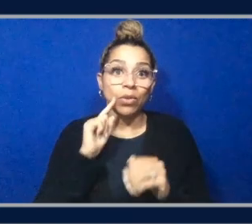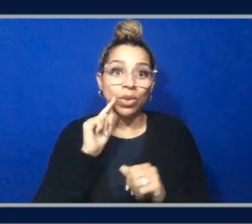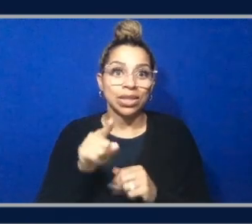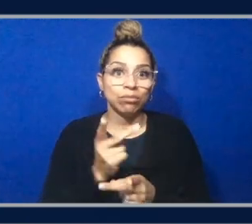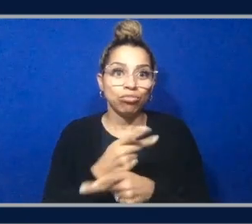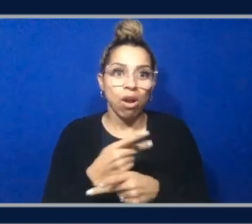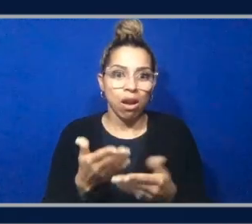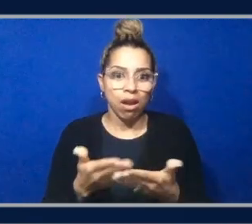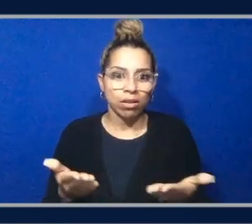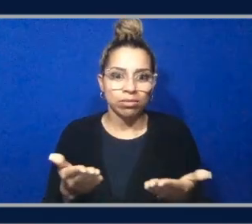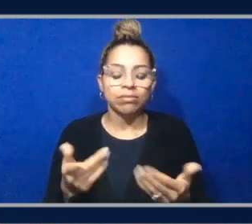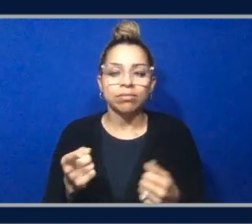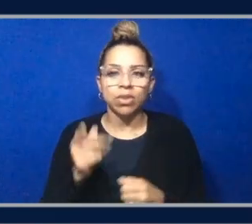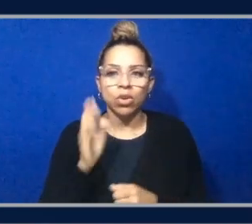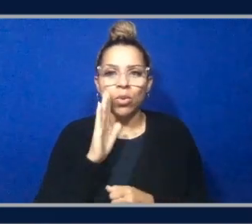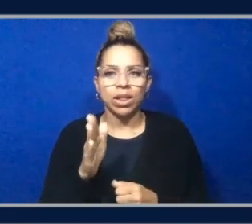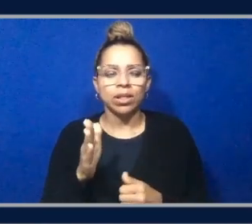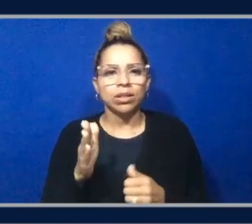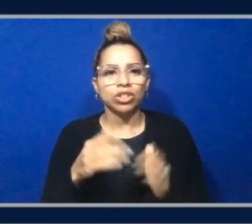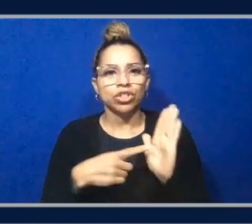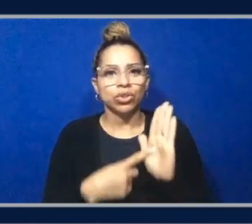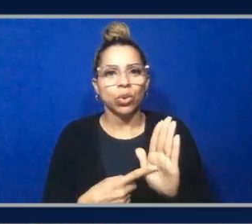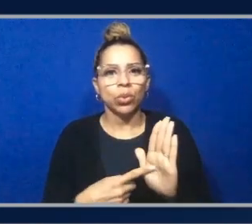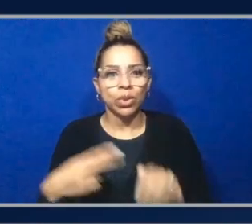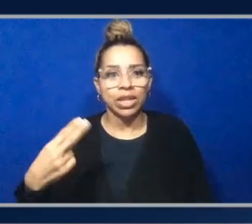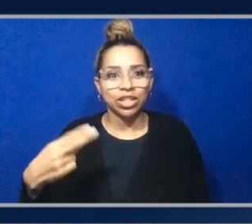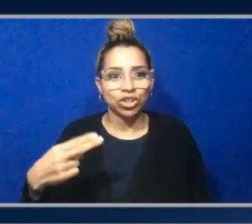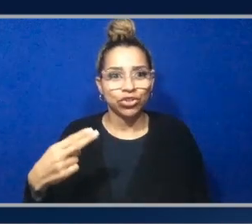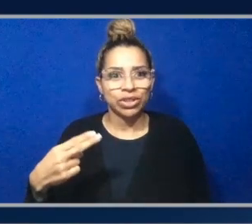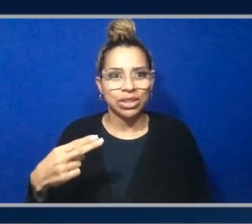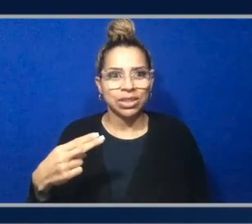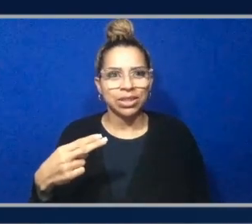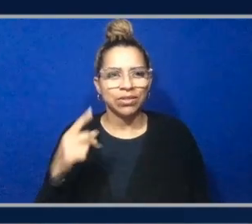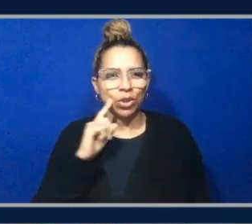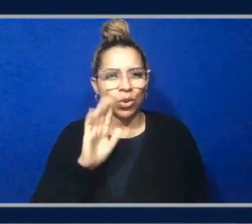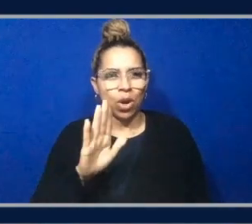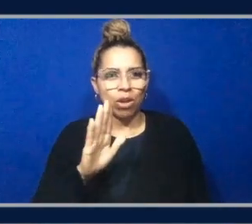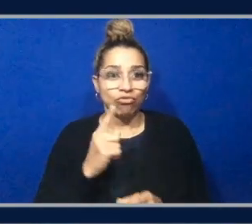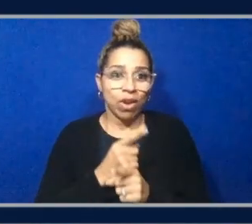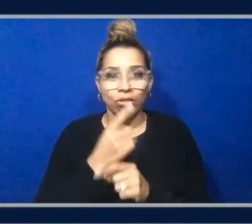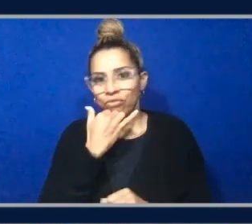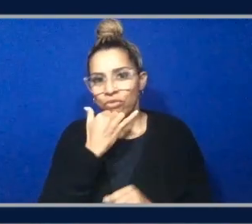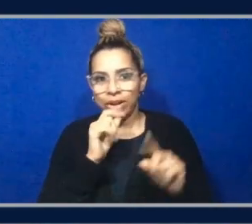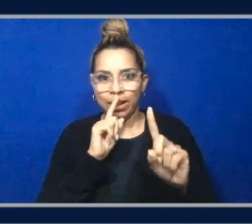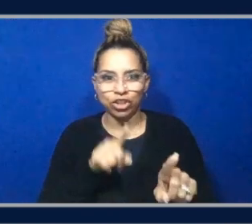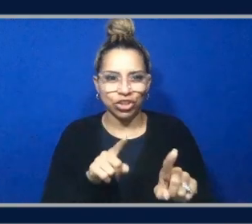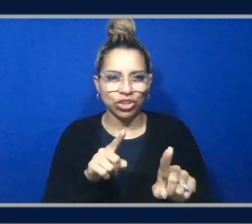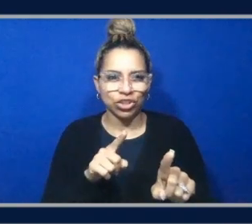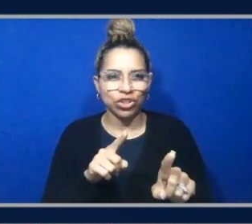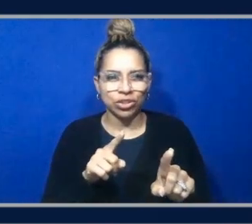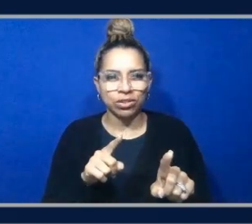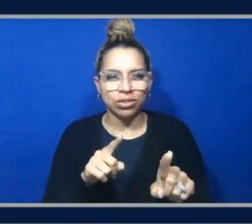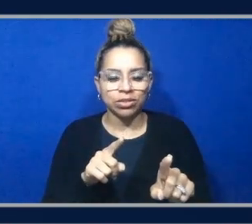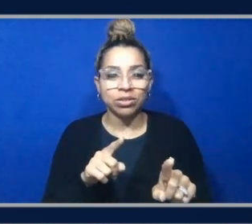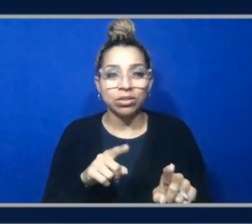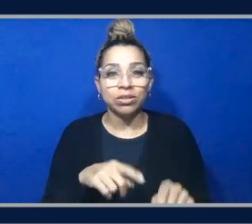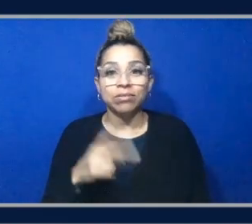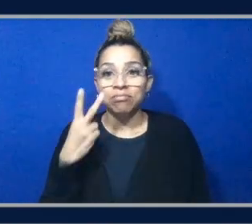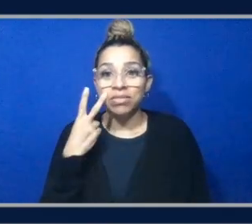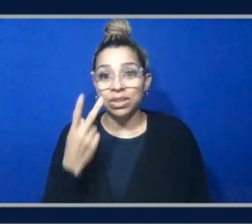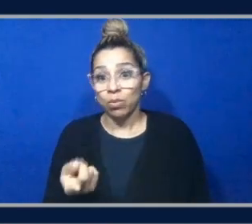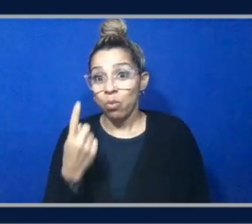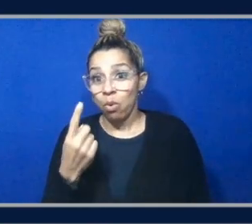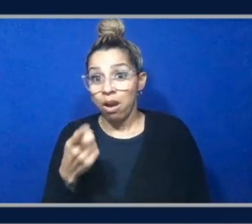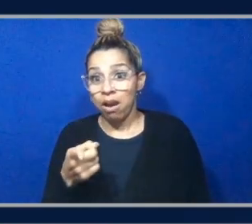with the history of how you did on these questions. You can see I've completed one of these with a 70%